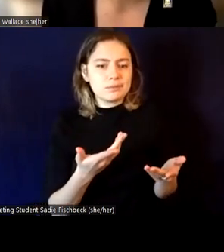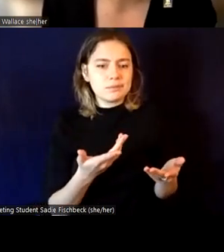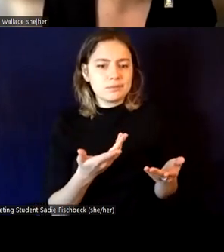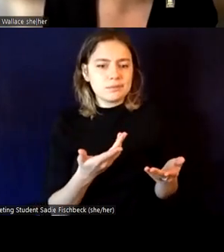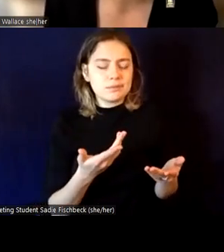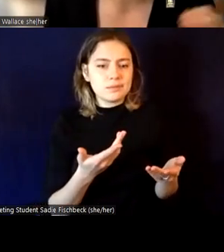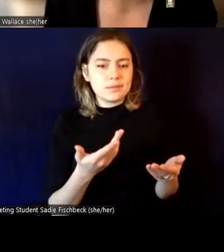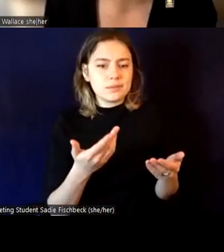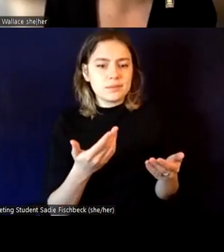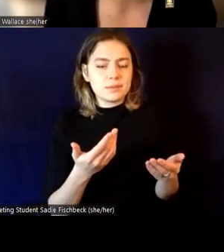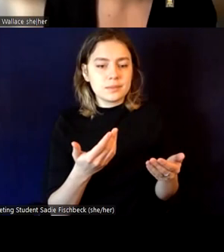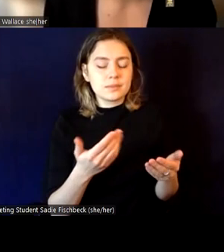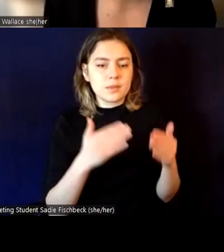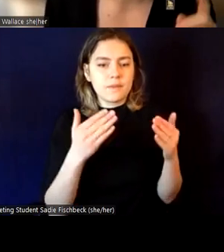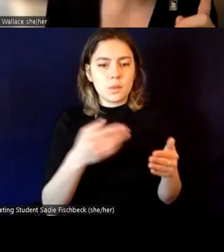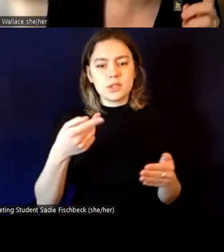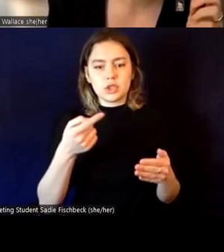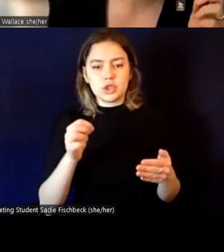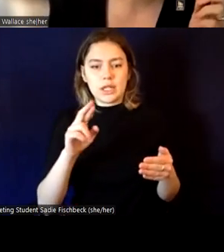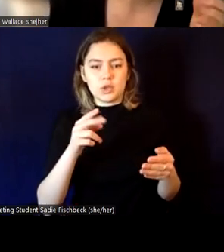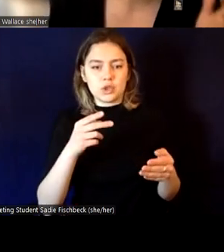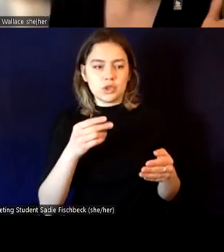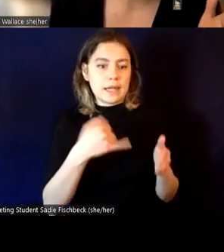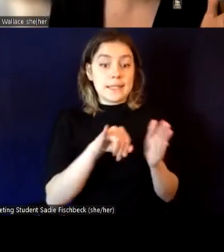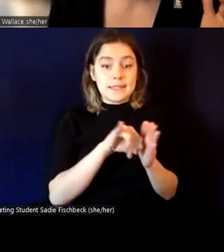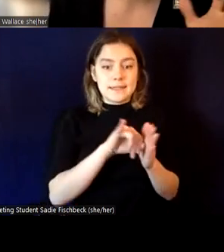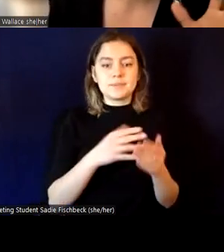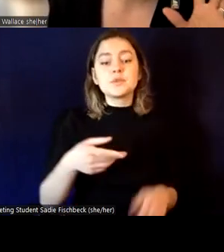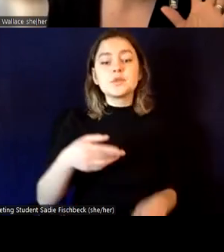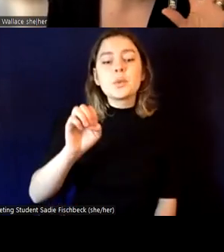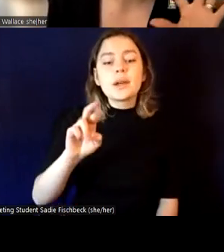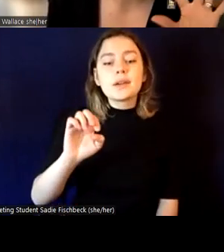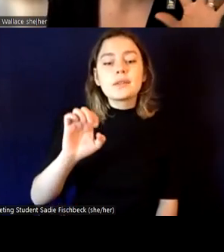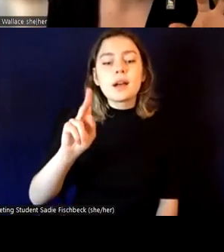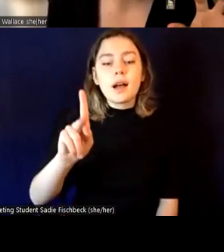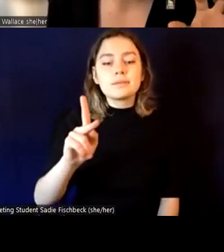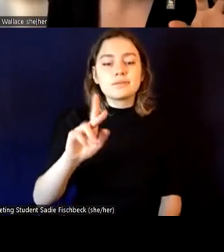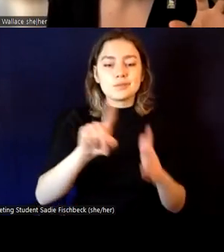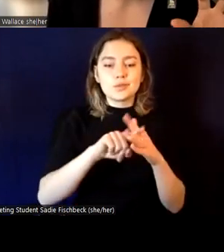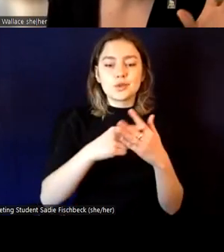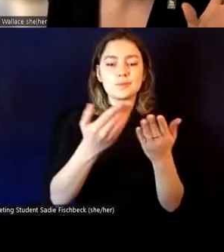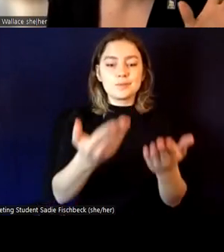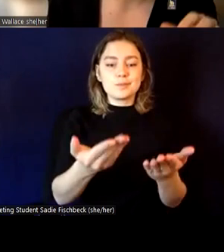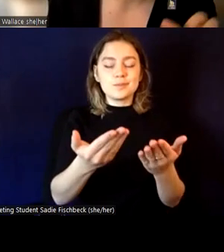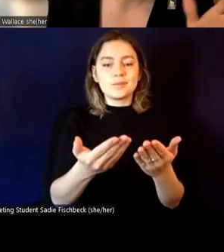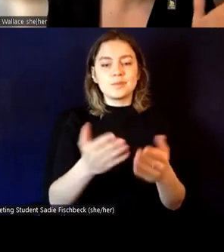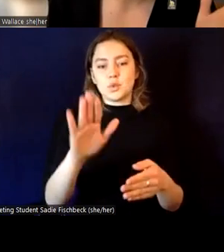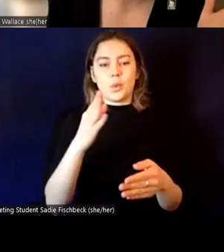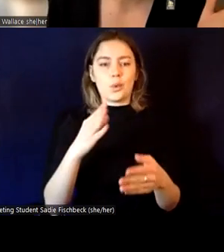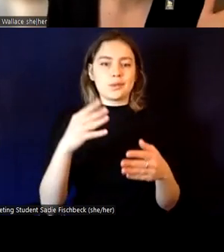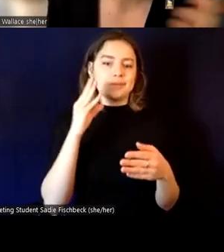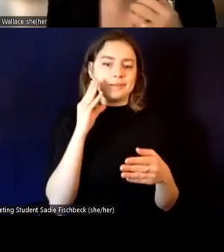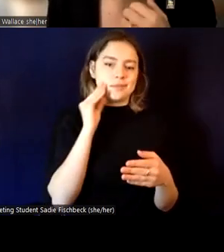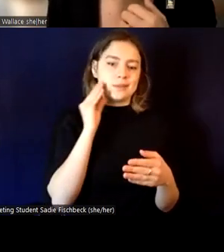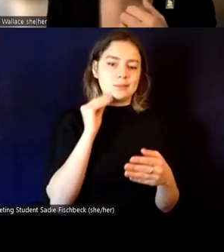around issues around gender and identity. So Erica, let's start with you about your experience with Hannaford and then open it up